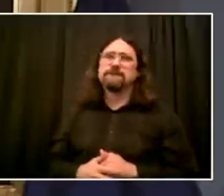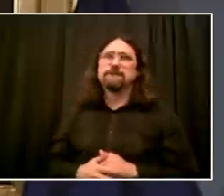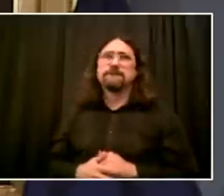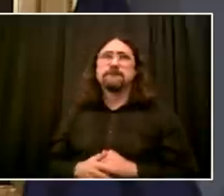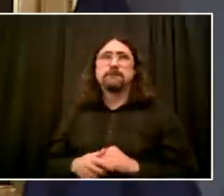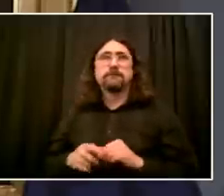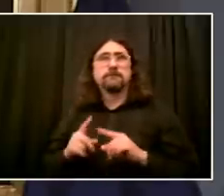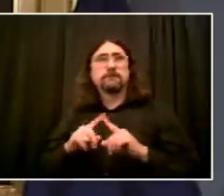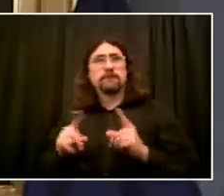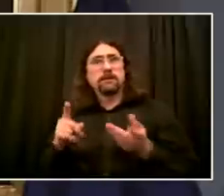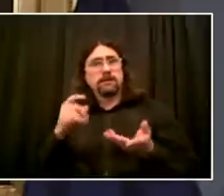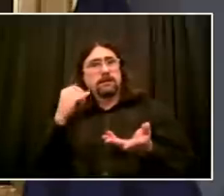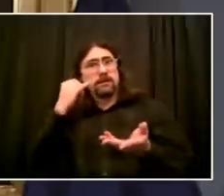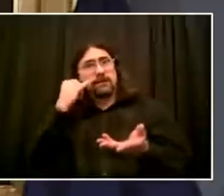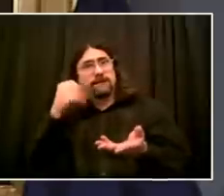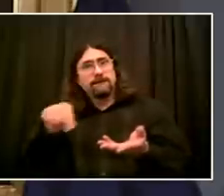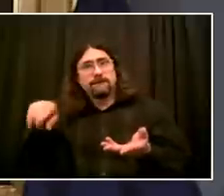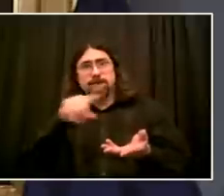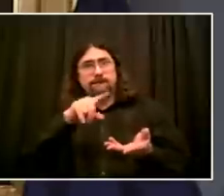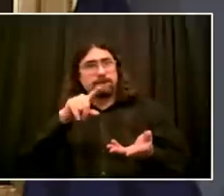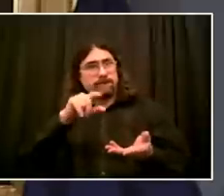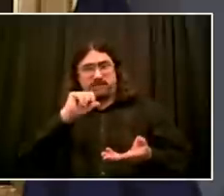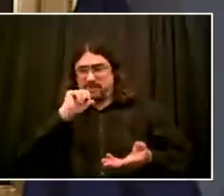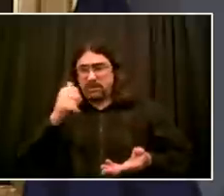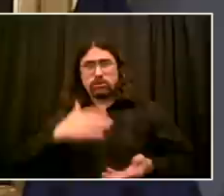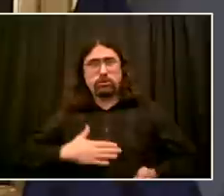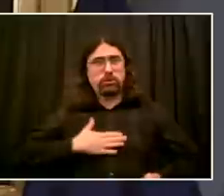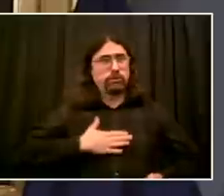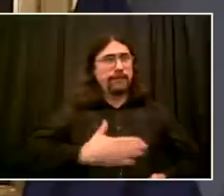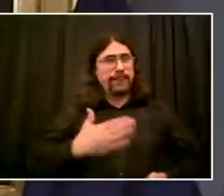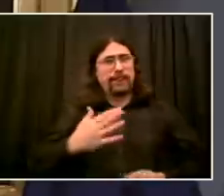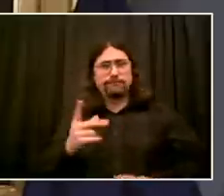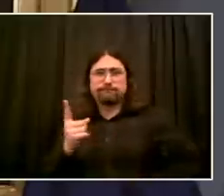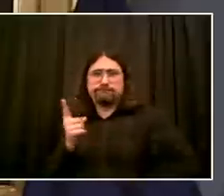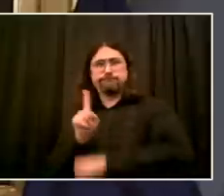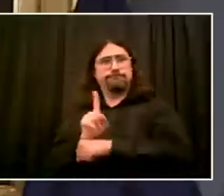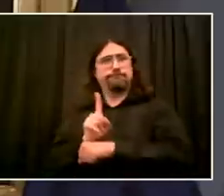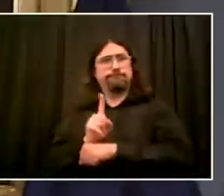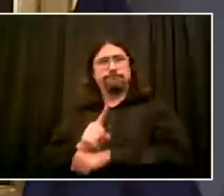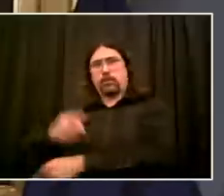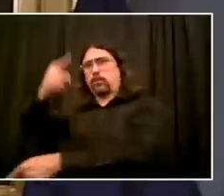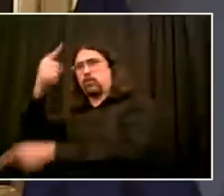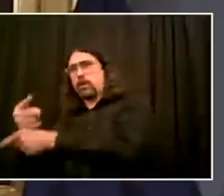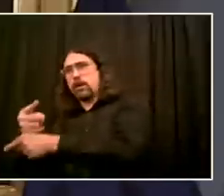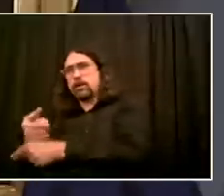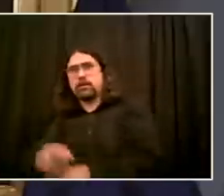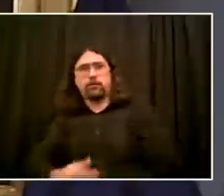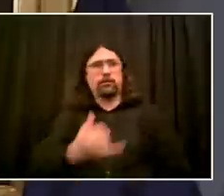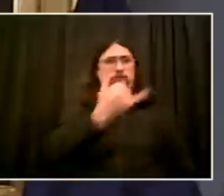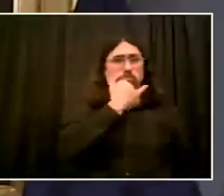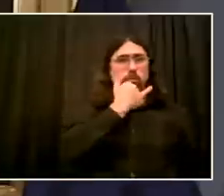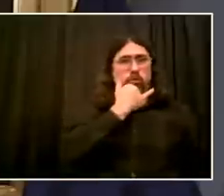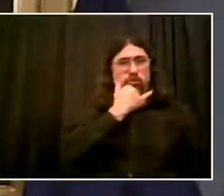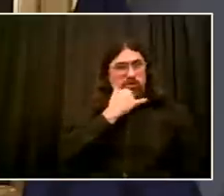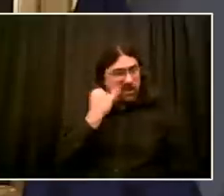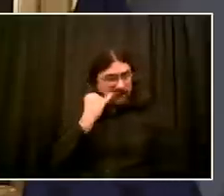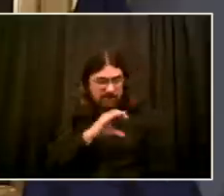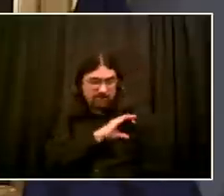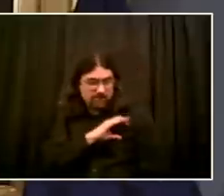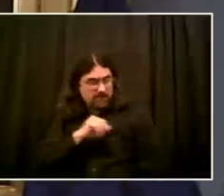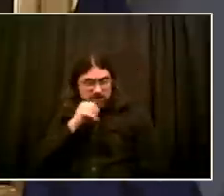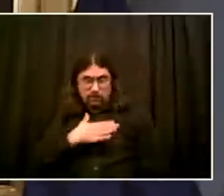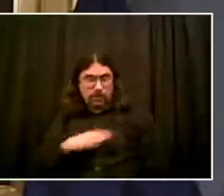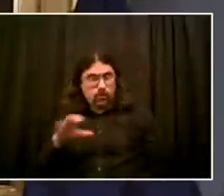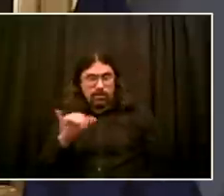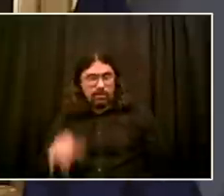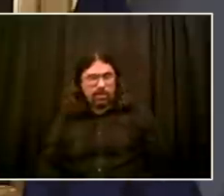on the issue of curfews, there's no easy answer. It's certainly things that we consider. We consider a range of options when we think